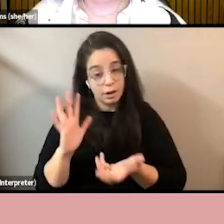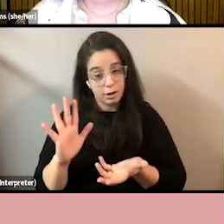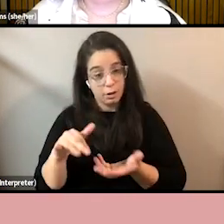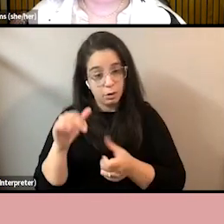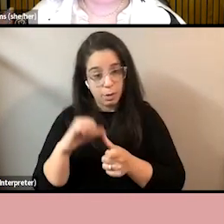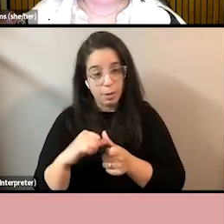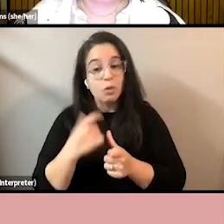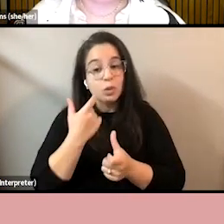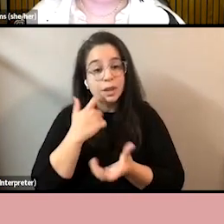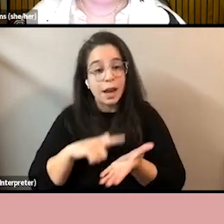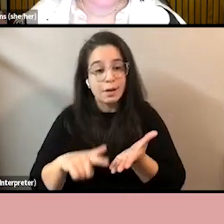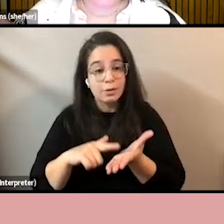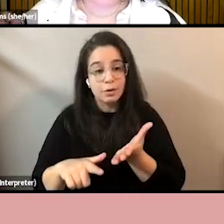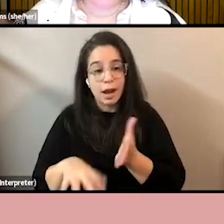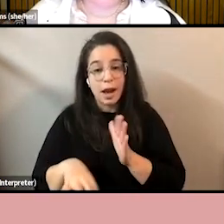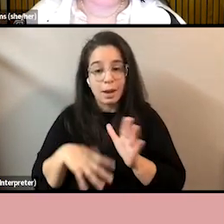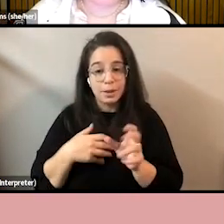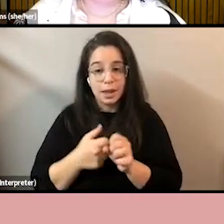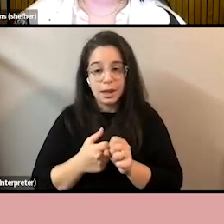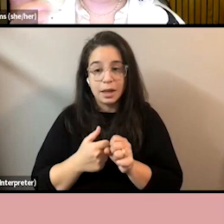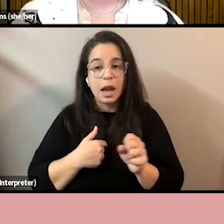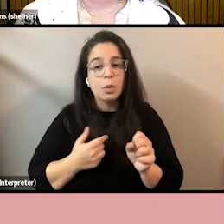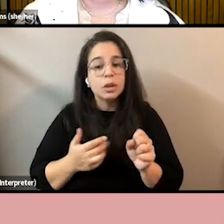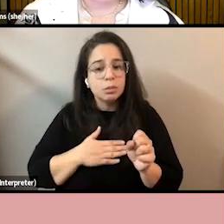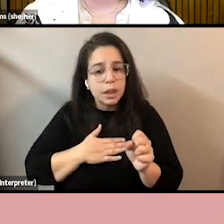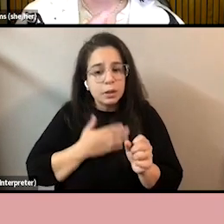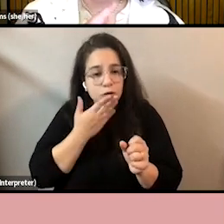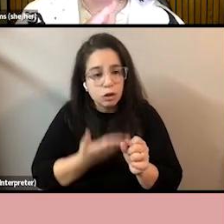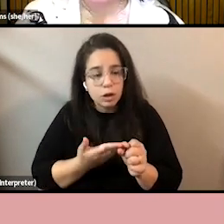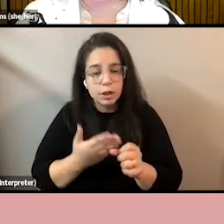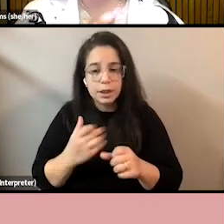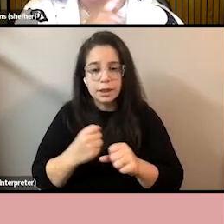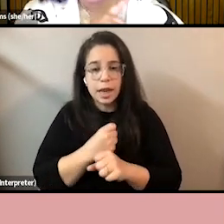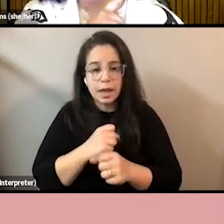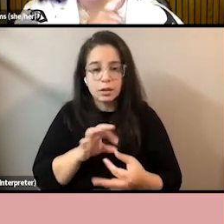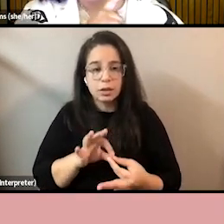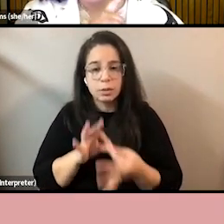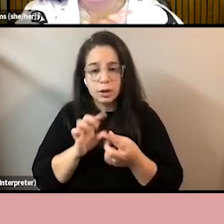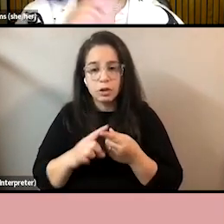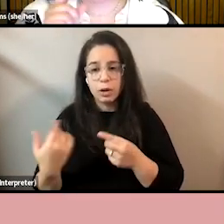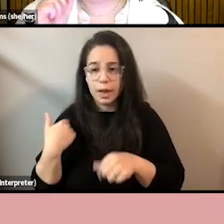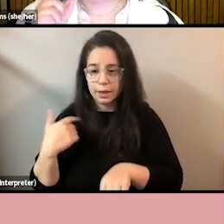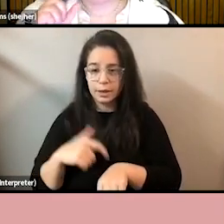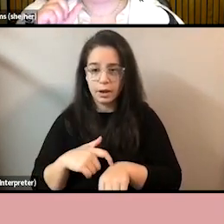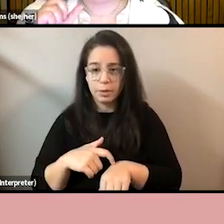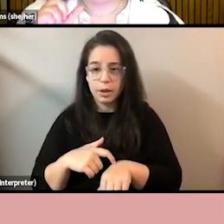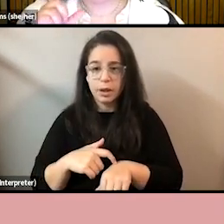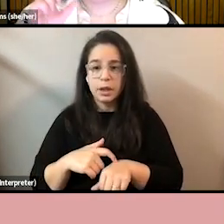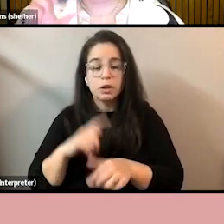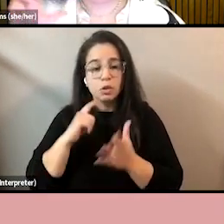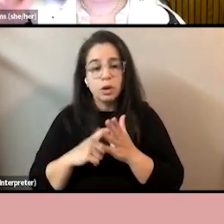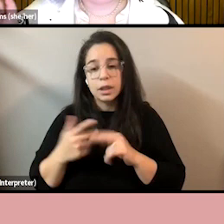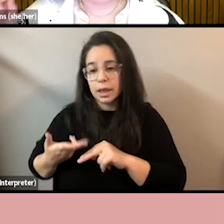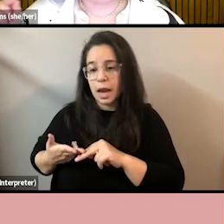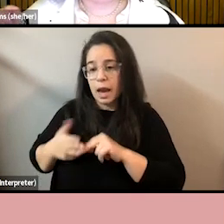updated this presentation, and I was really pleased with the stat on the previous slide showing that closing gap